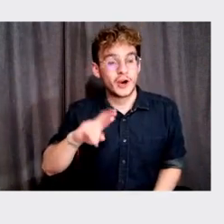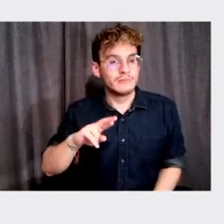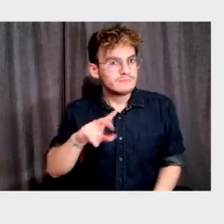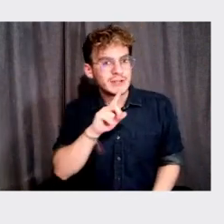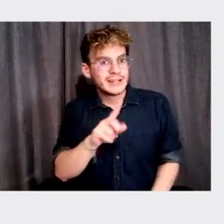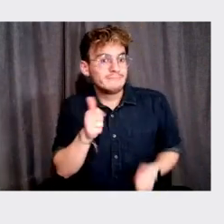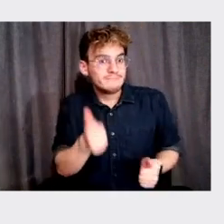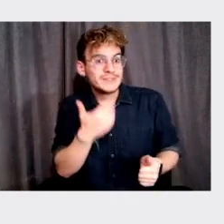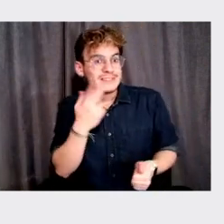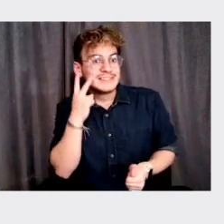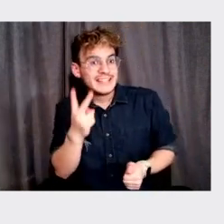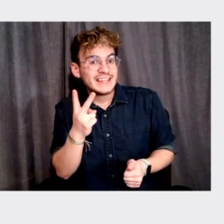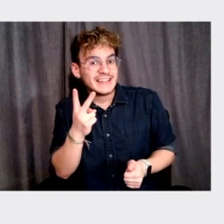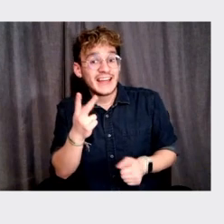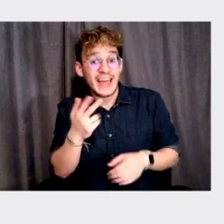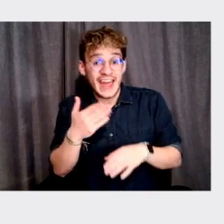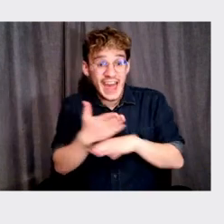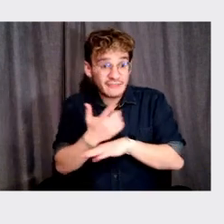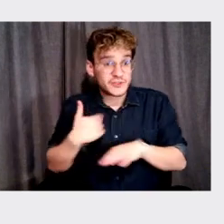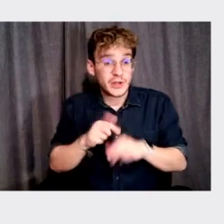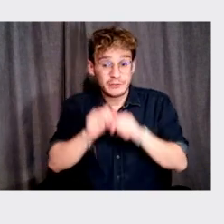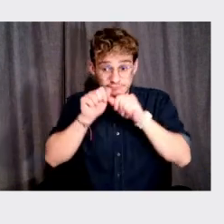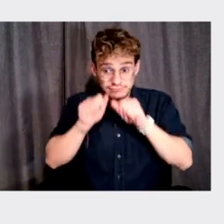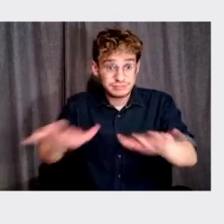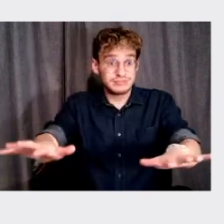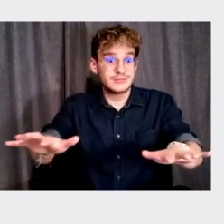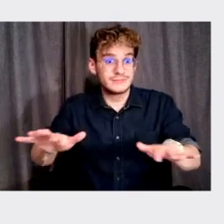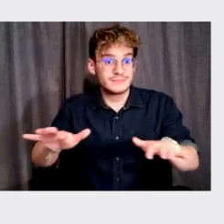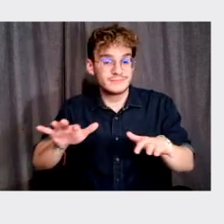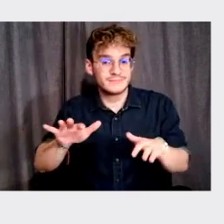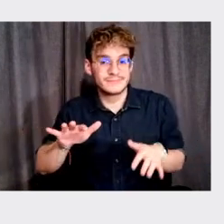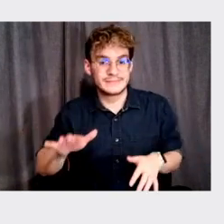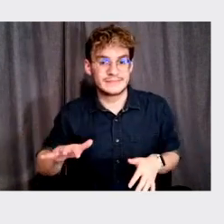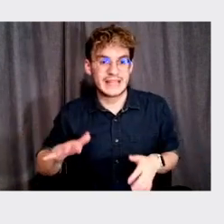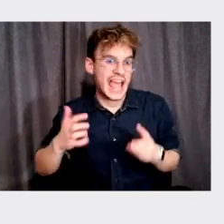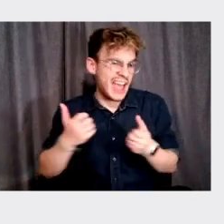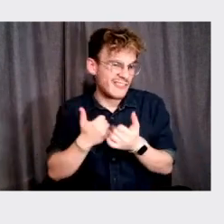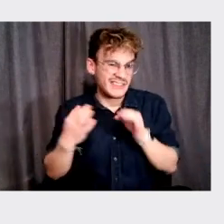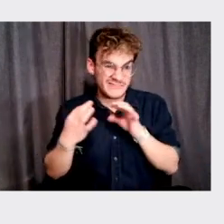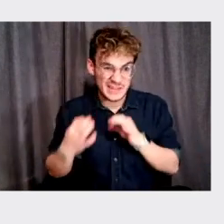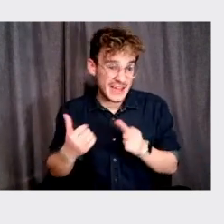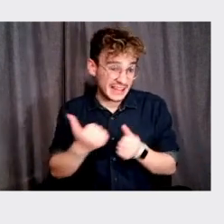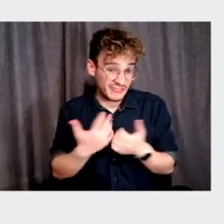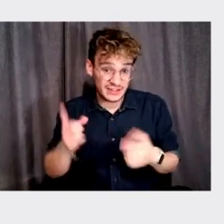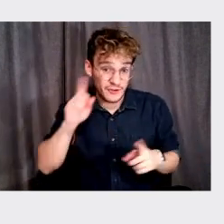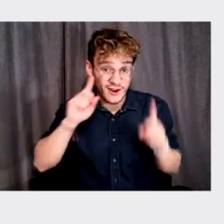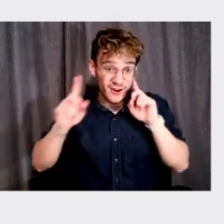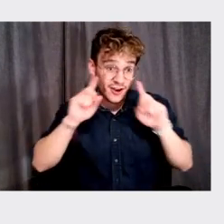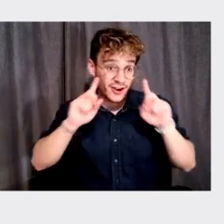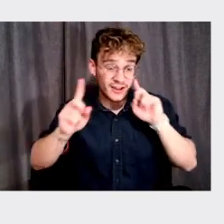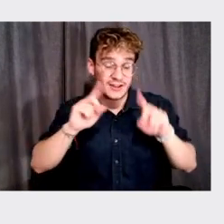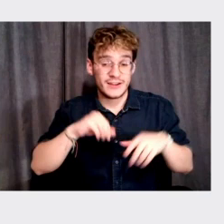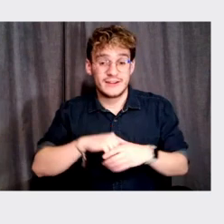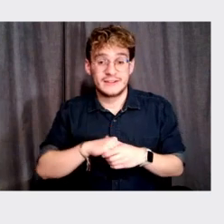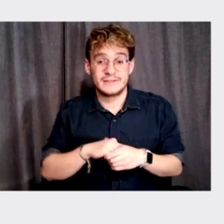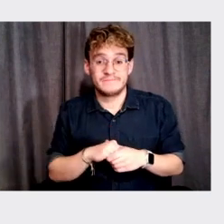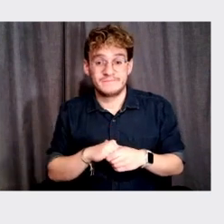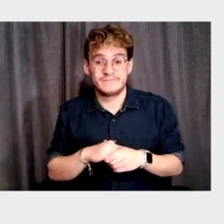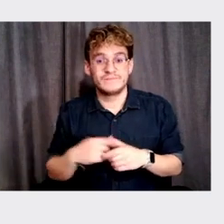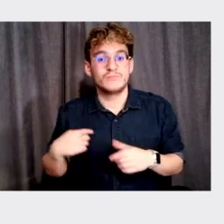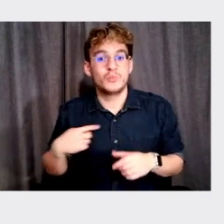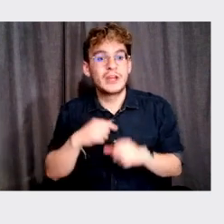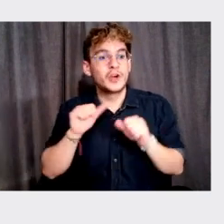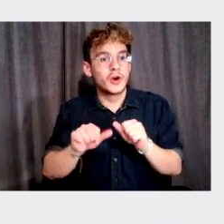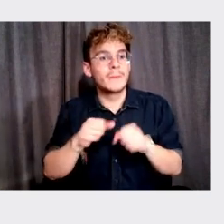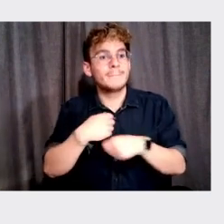to see after the launch, like the, we organized already all the feedback, everything you heard, um, uh, to, to eventually